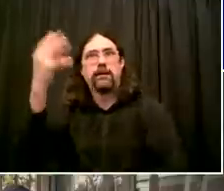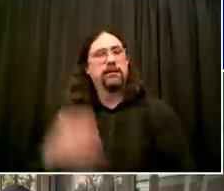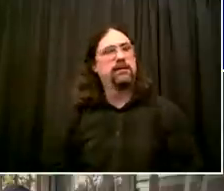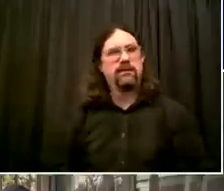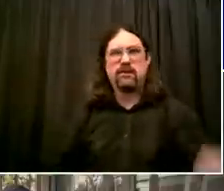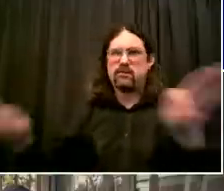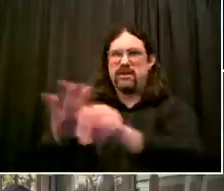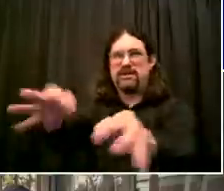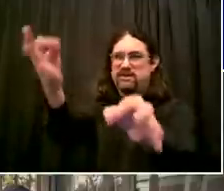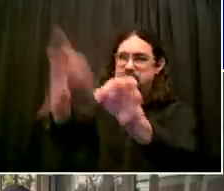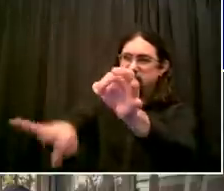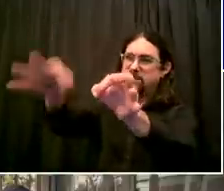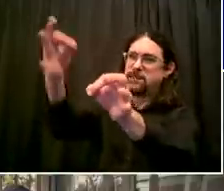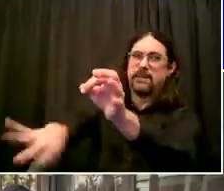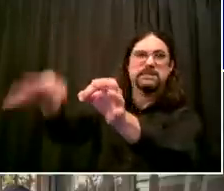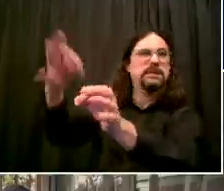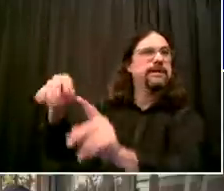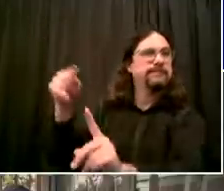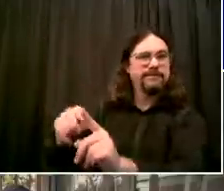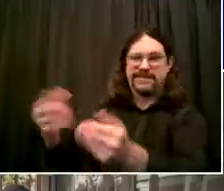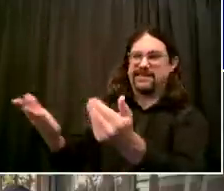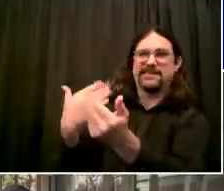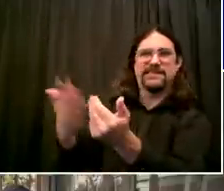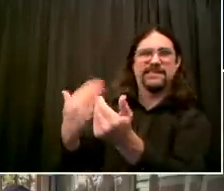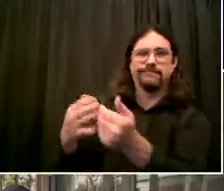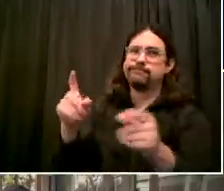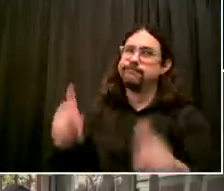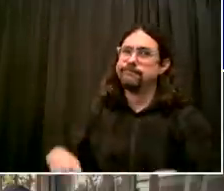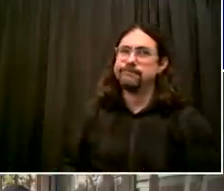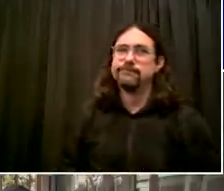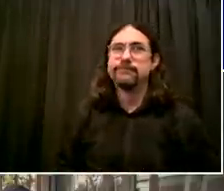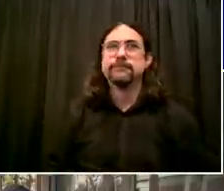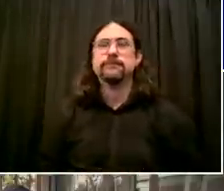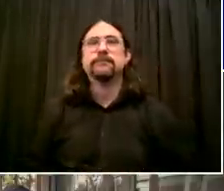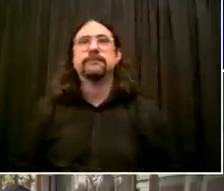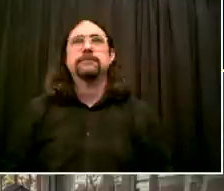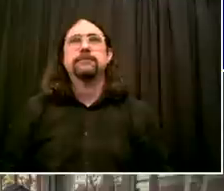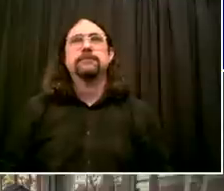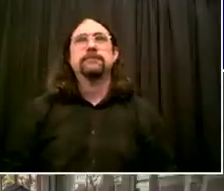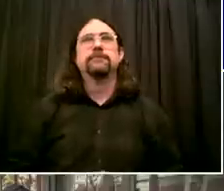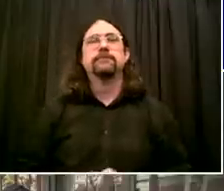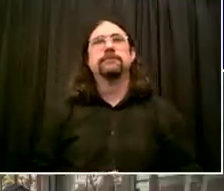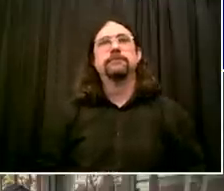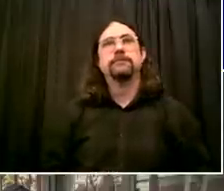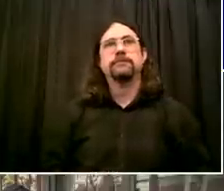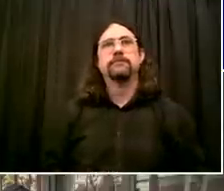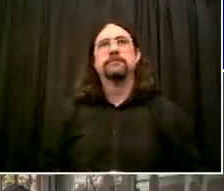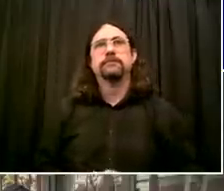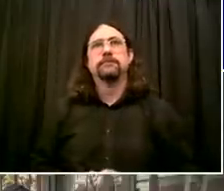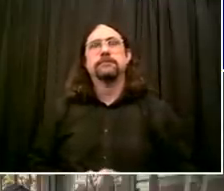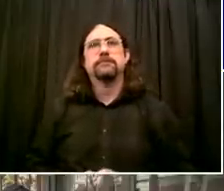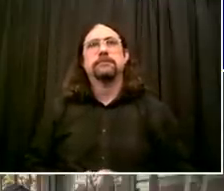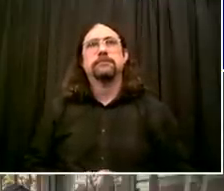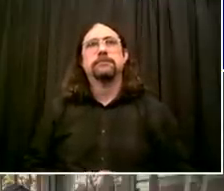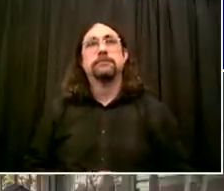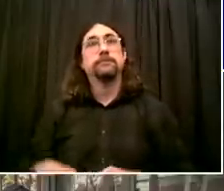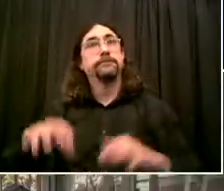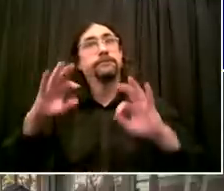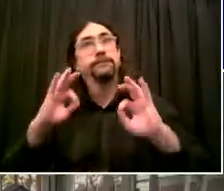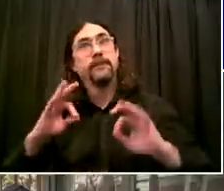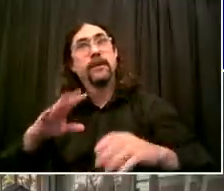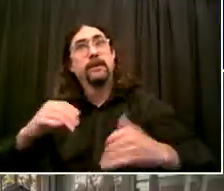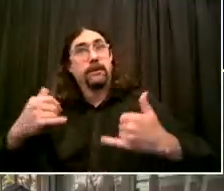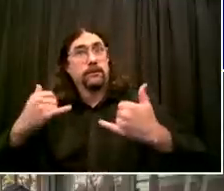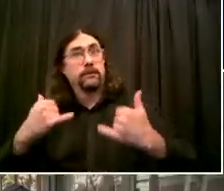will work for you. Okay, now for restaurants and for any bars and cafes that serve food,